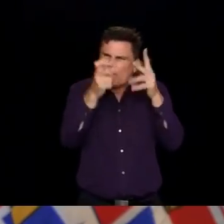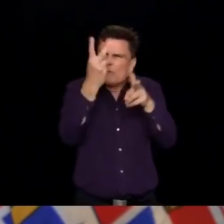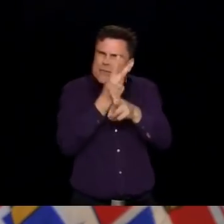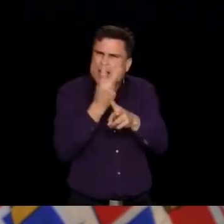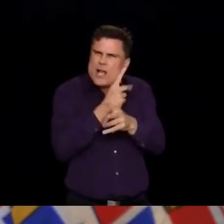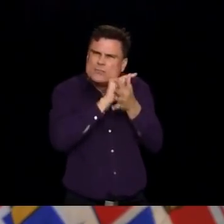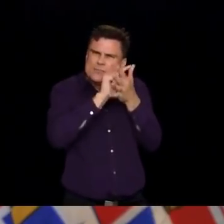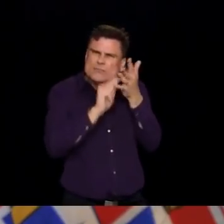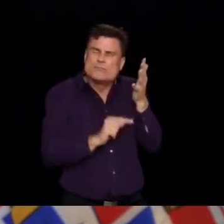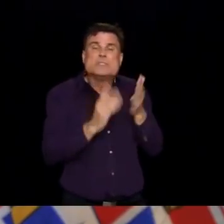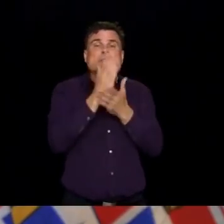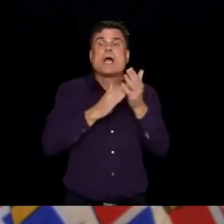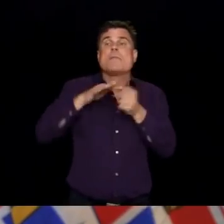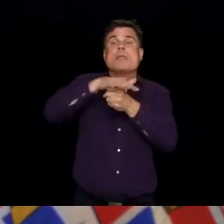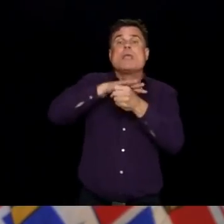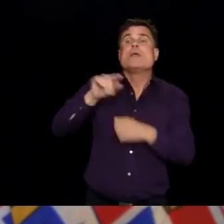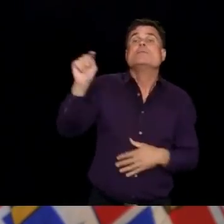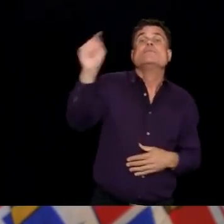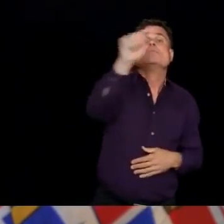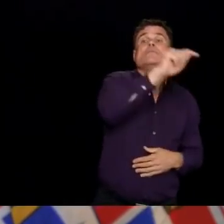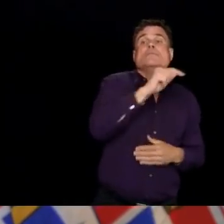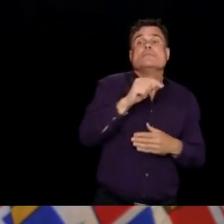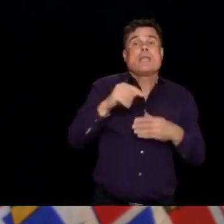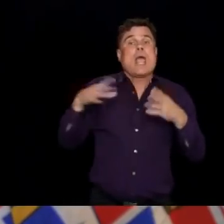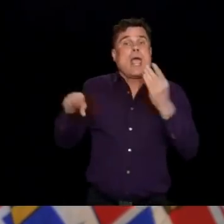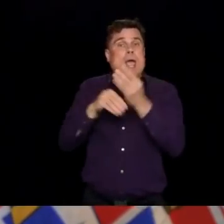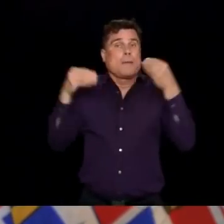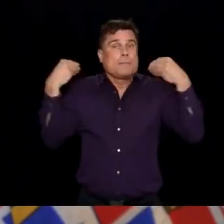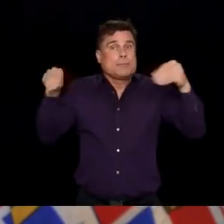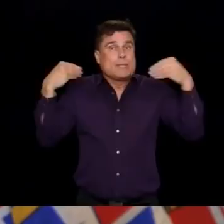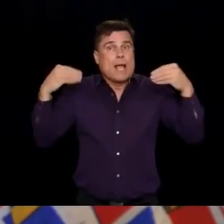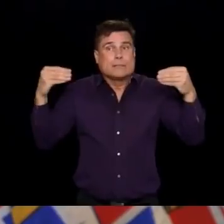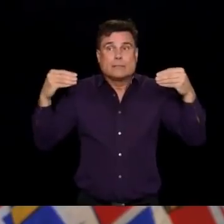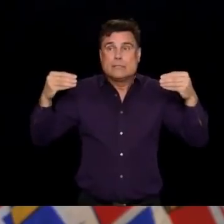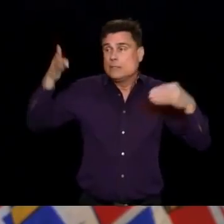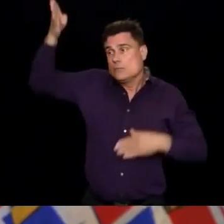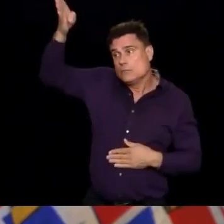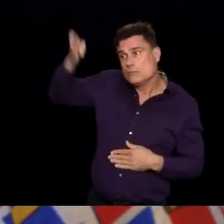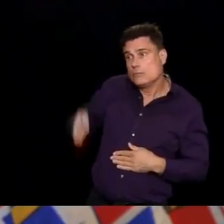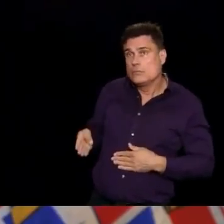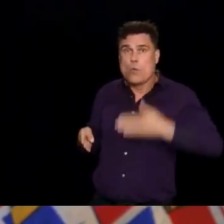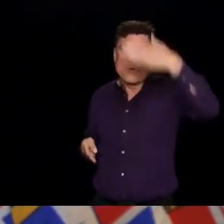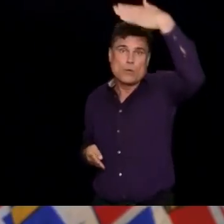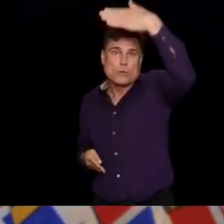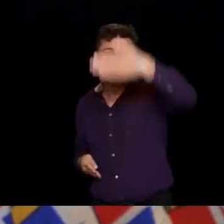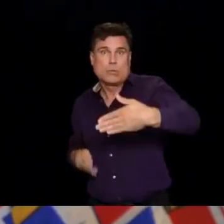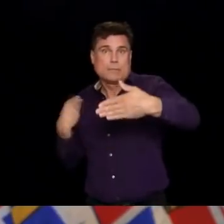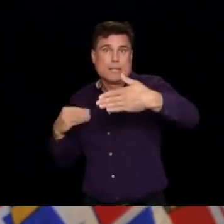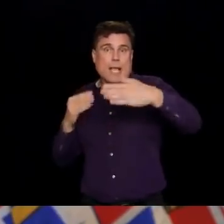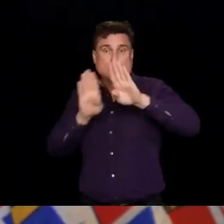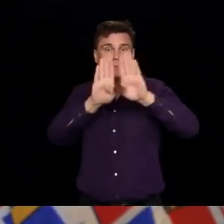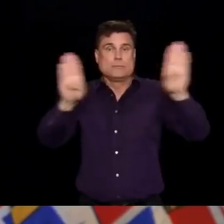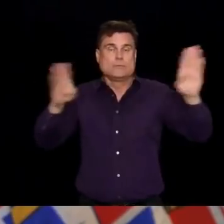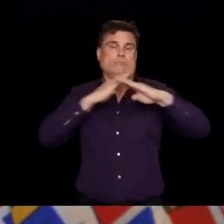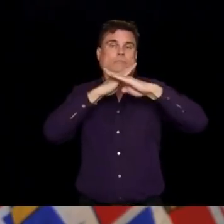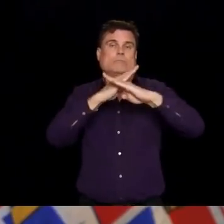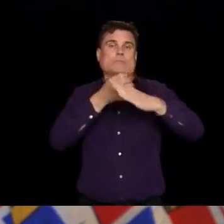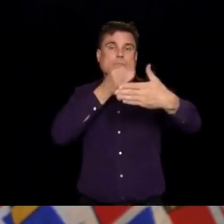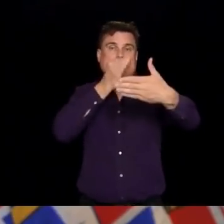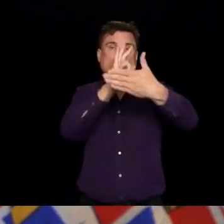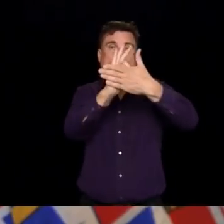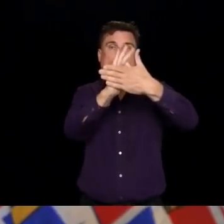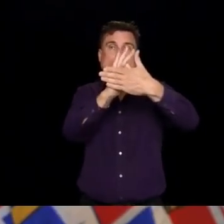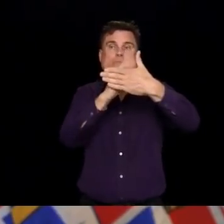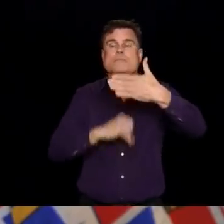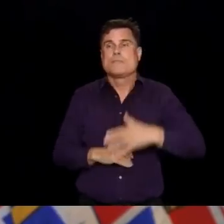plexiglass barriers, like wearing medical masks or non-medical masks even, like ensuring we have safe